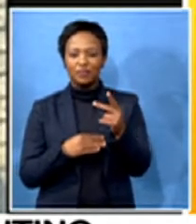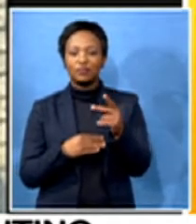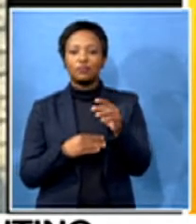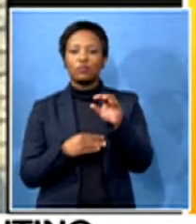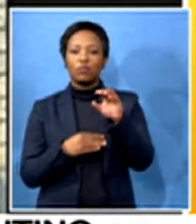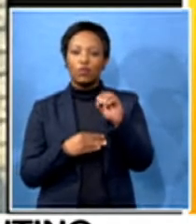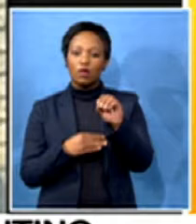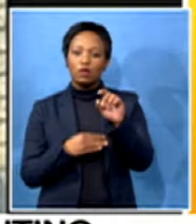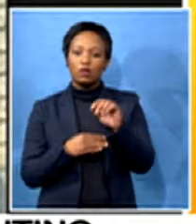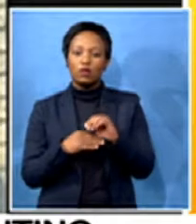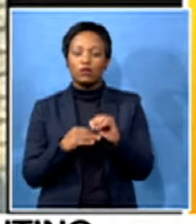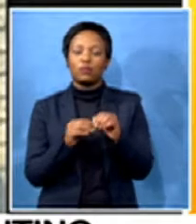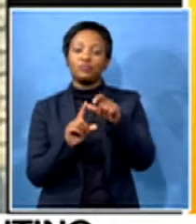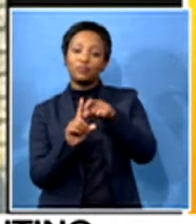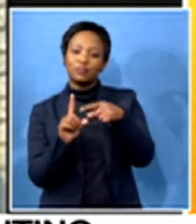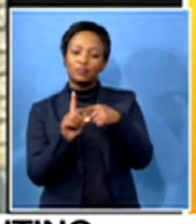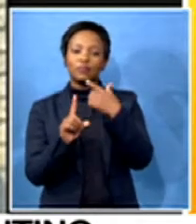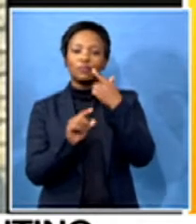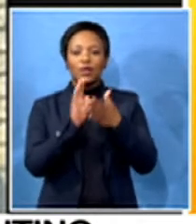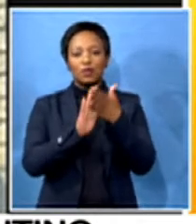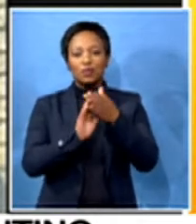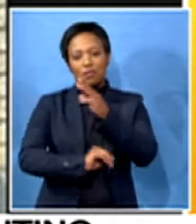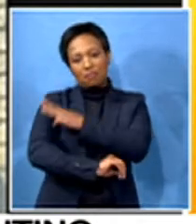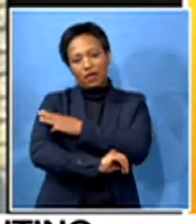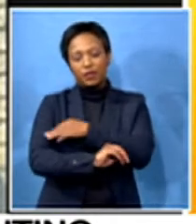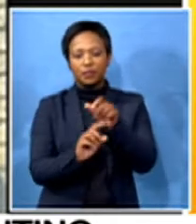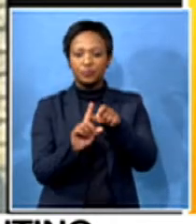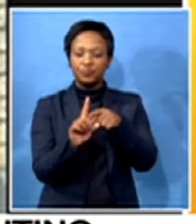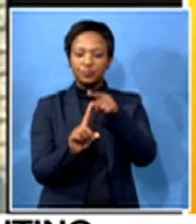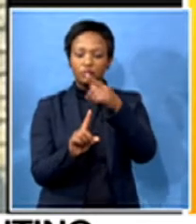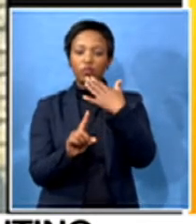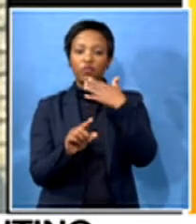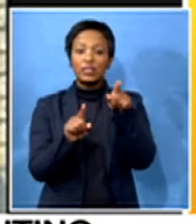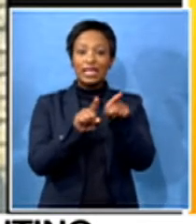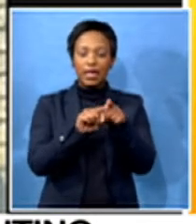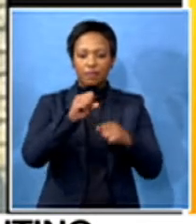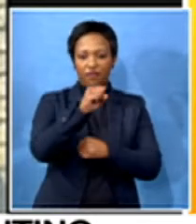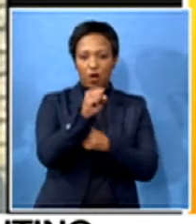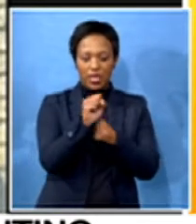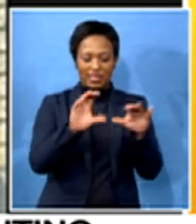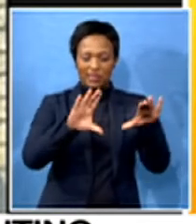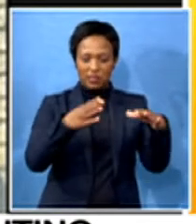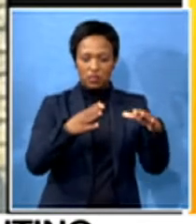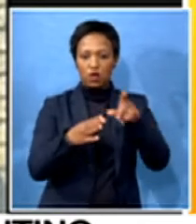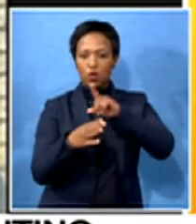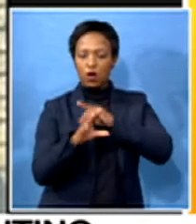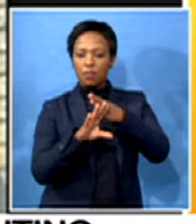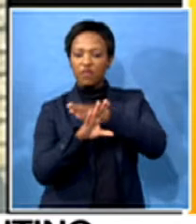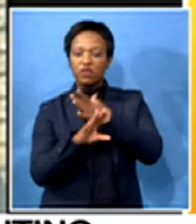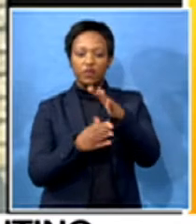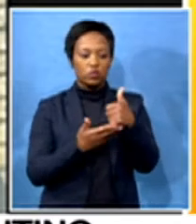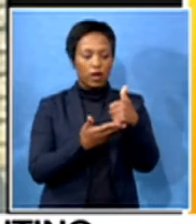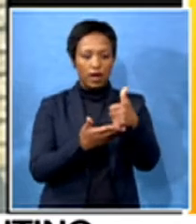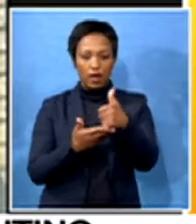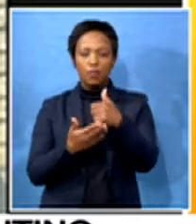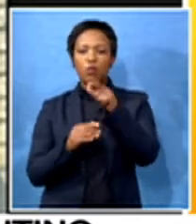Awolu, who is the operations manager of that same foundation, talking to us about how they've assisted inmates in the